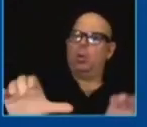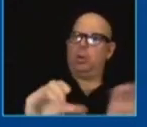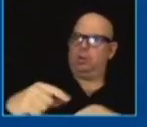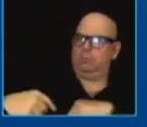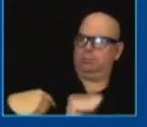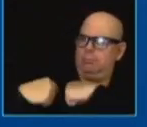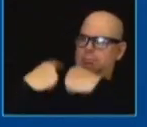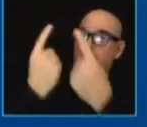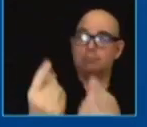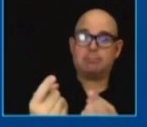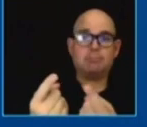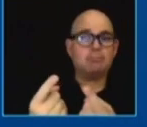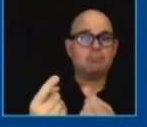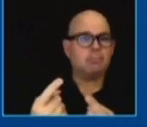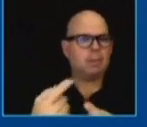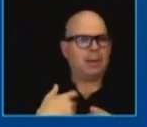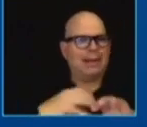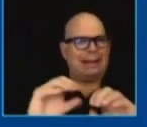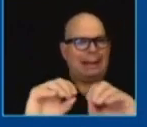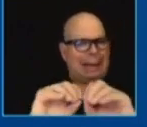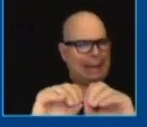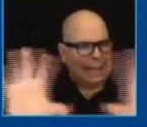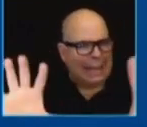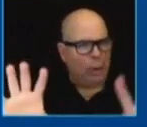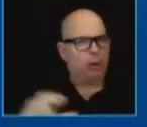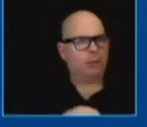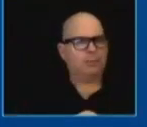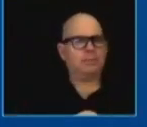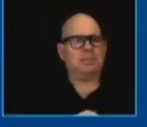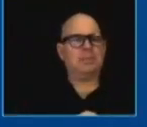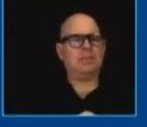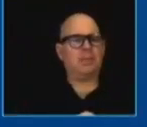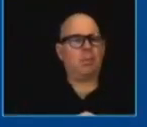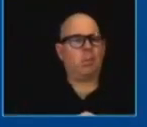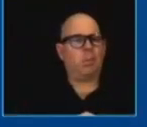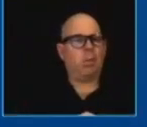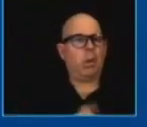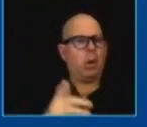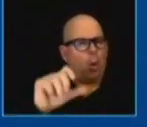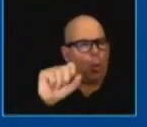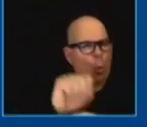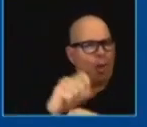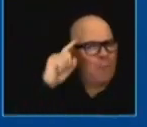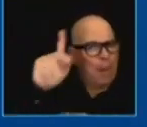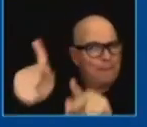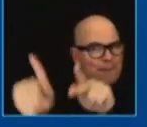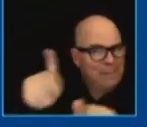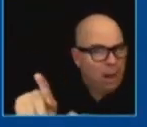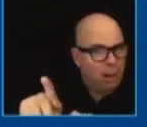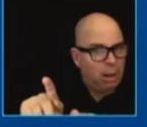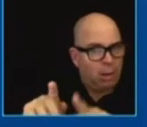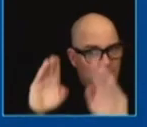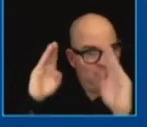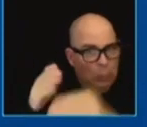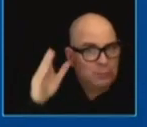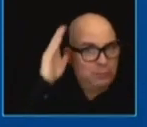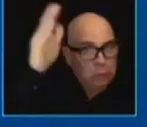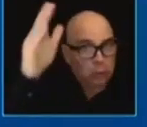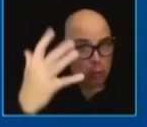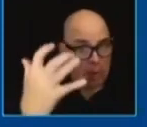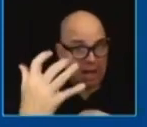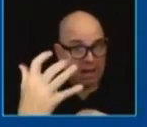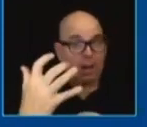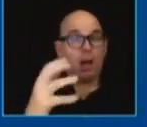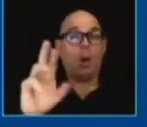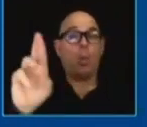clear choice the choice between a party that works for people and is focused on the future and a party that's completely controlled by